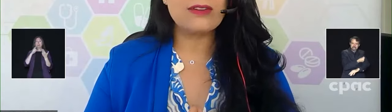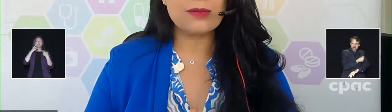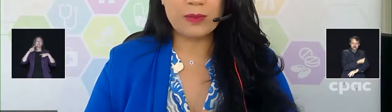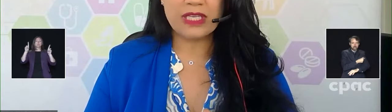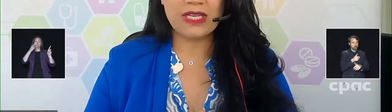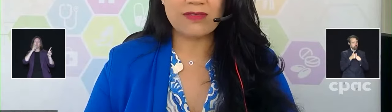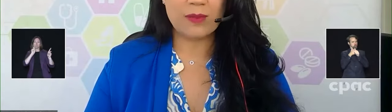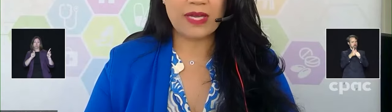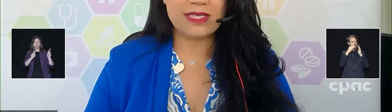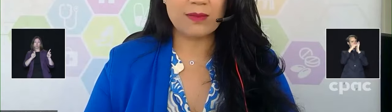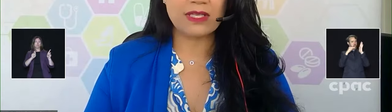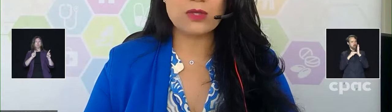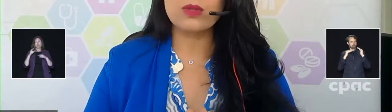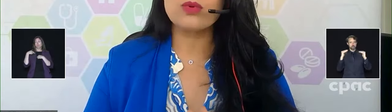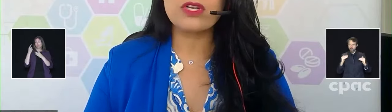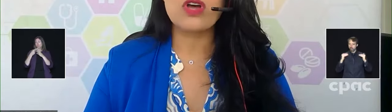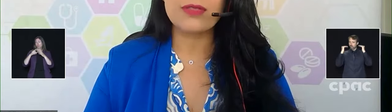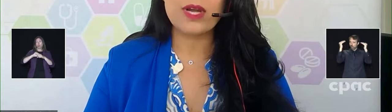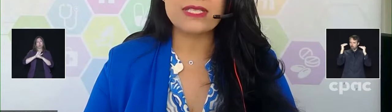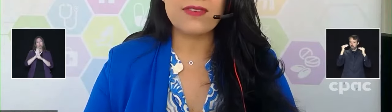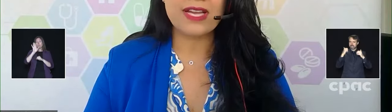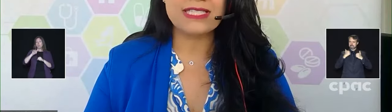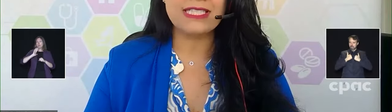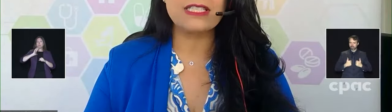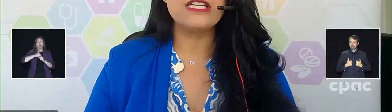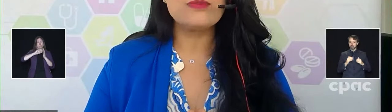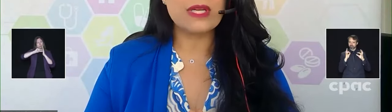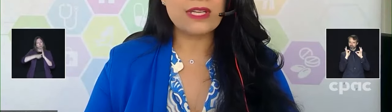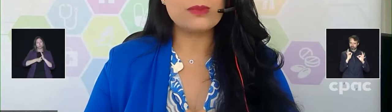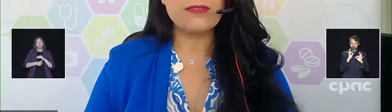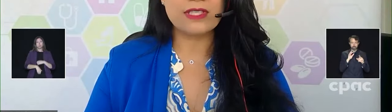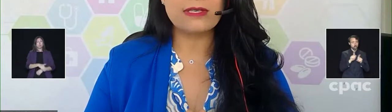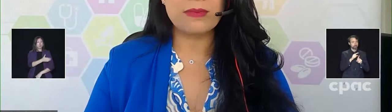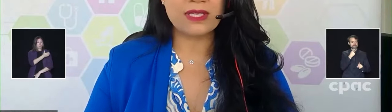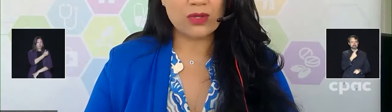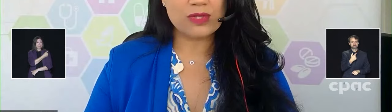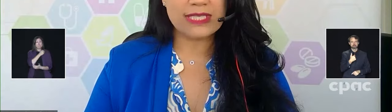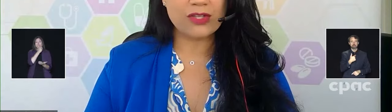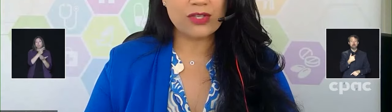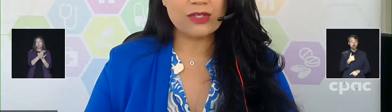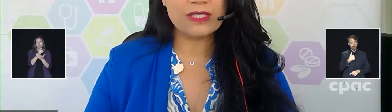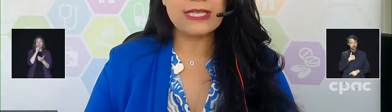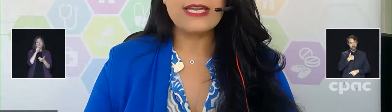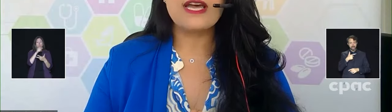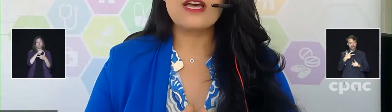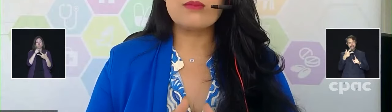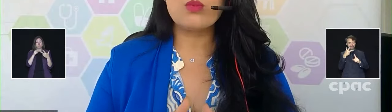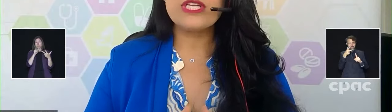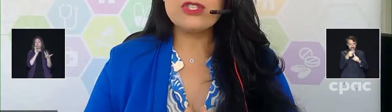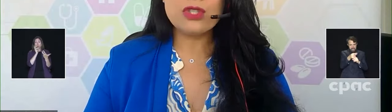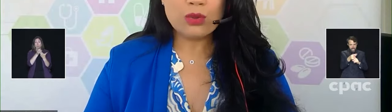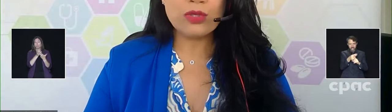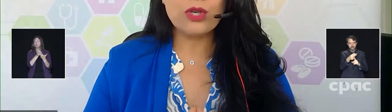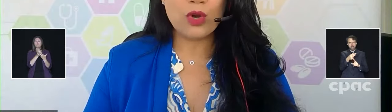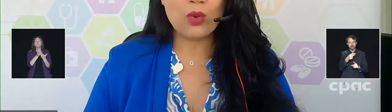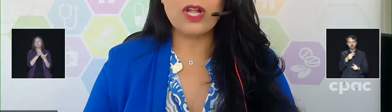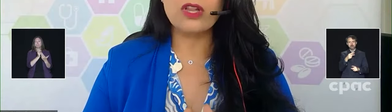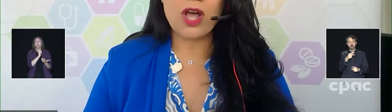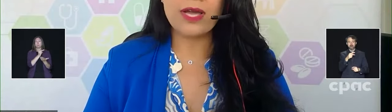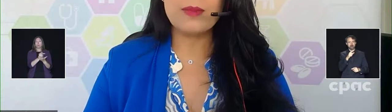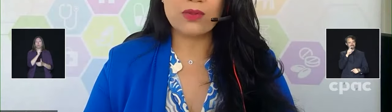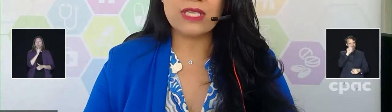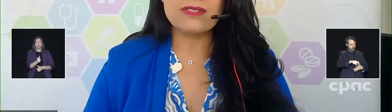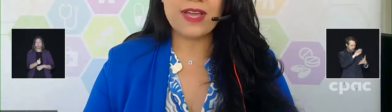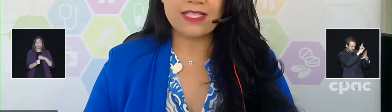beginning, from the beginning of the pandemic. So, we wouldn't authorize a vaccine unless we felt it met those standards. We do know